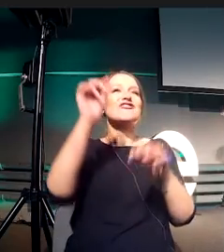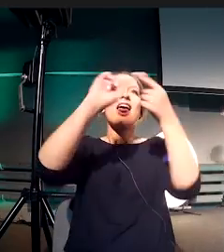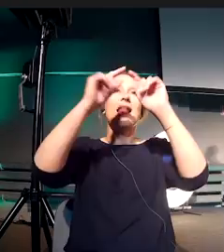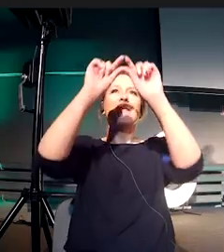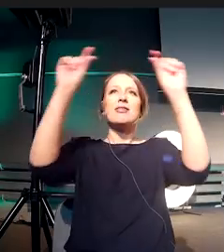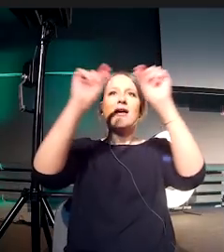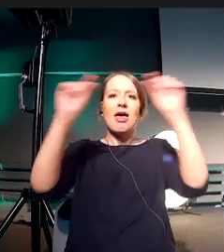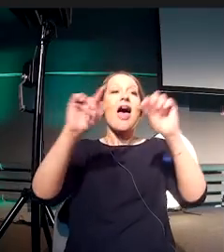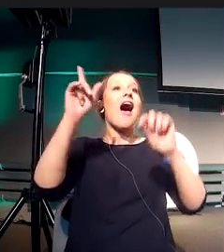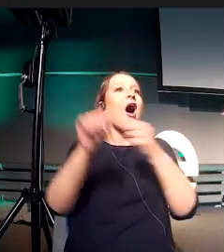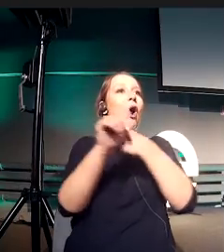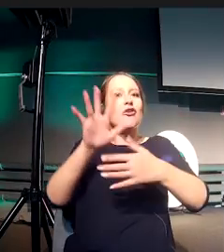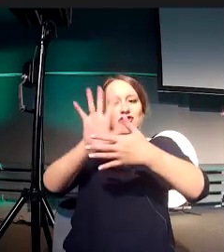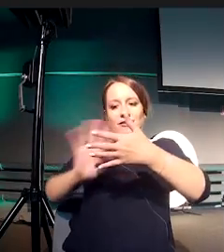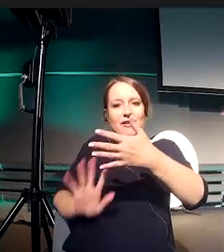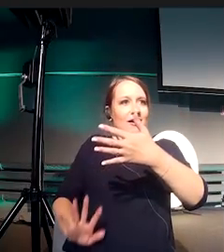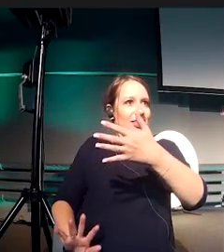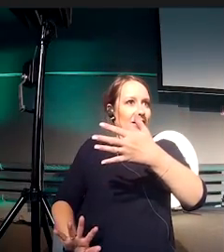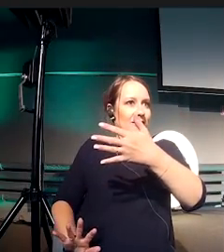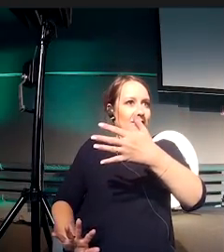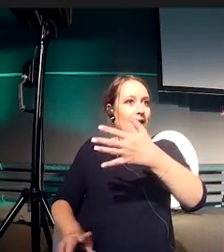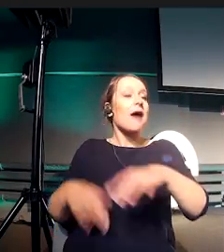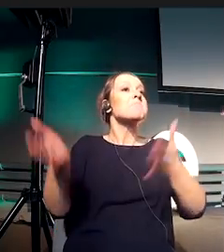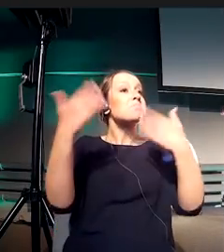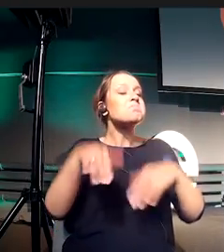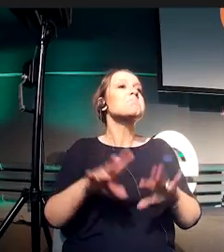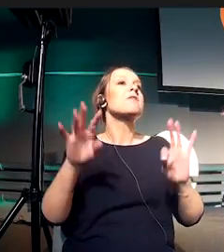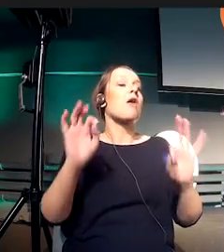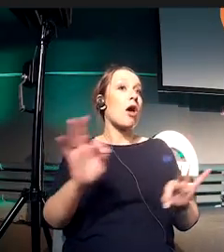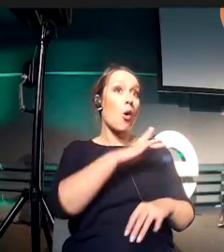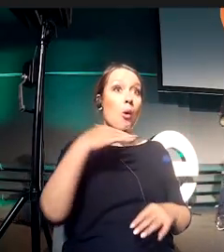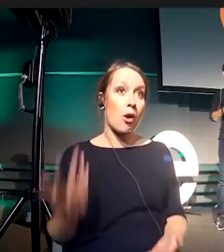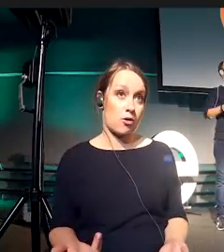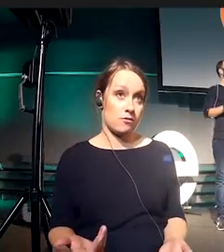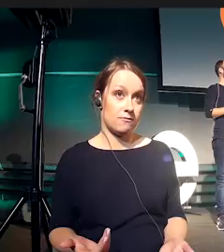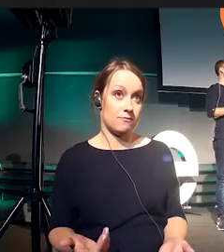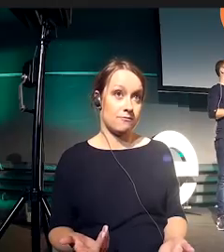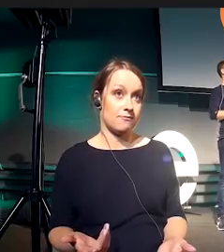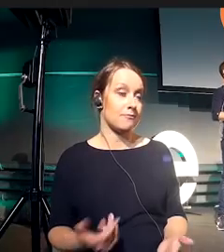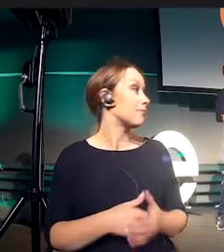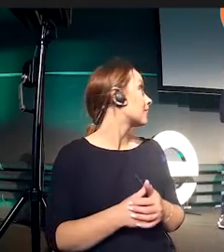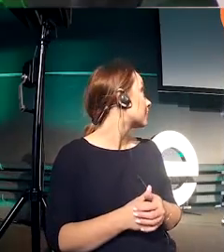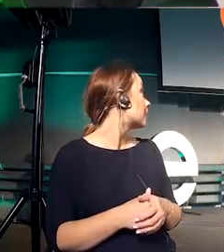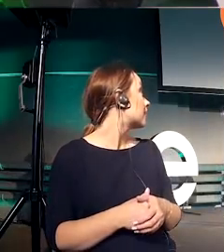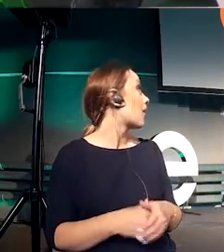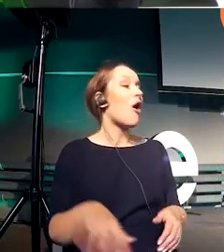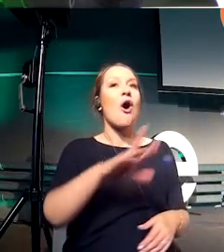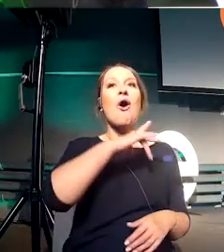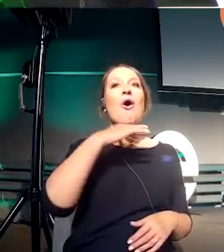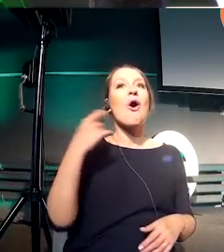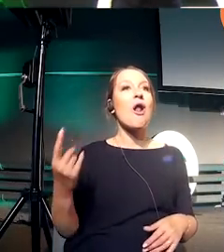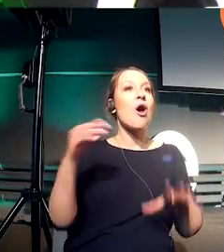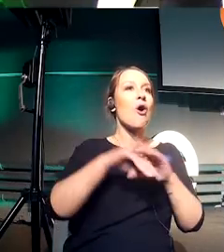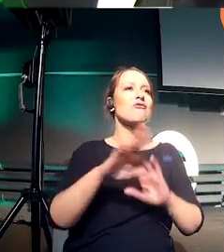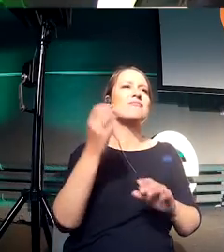Color. More color tint. This is something I was really bad at. Someone asked me, what are you bad